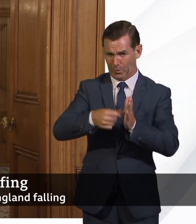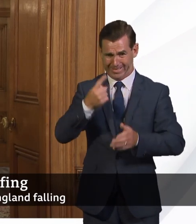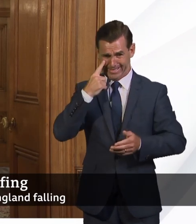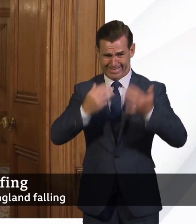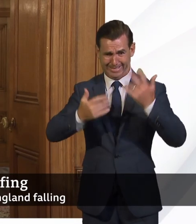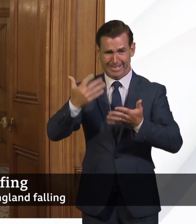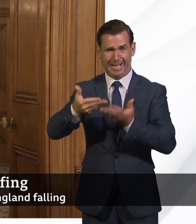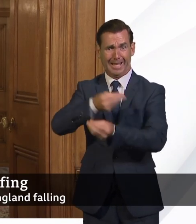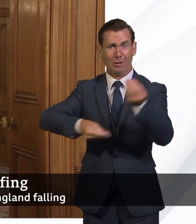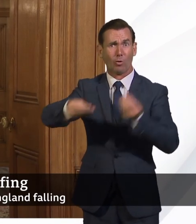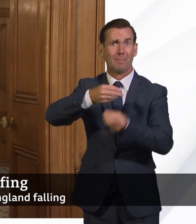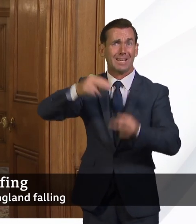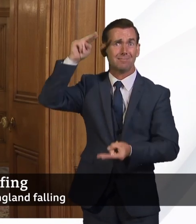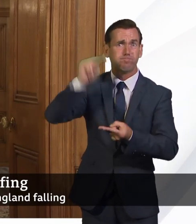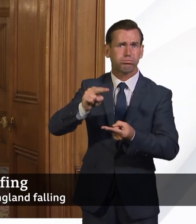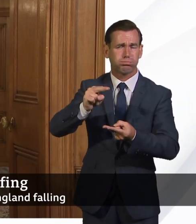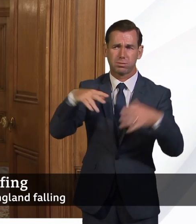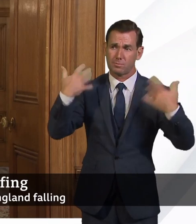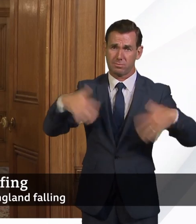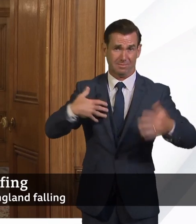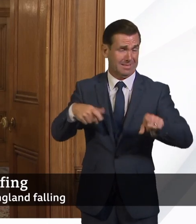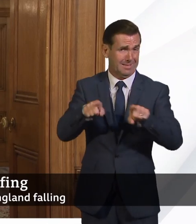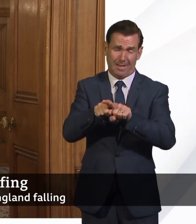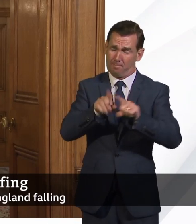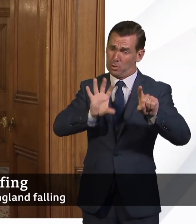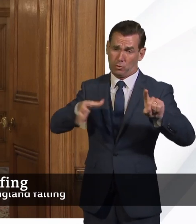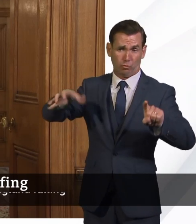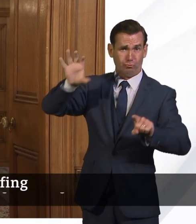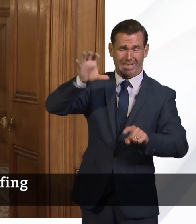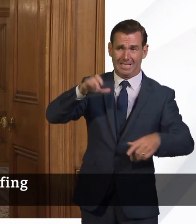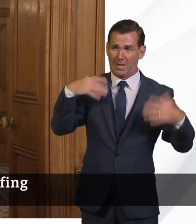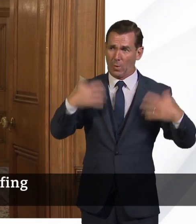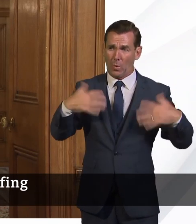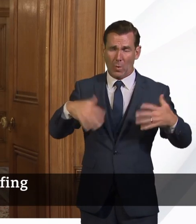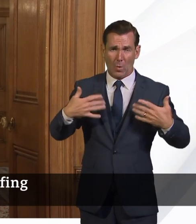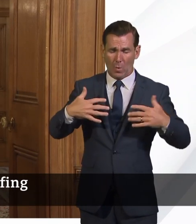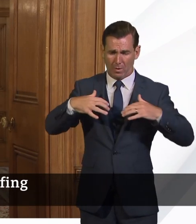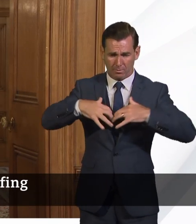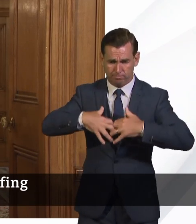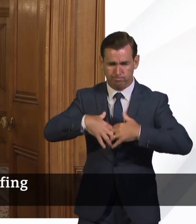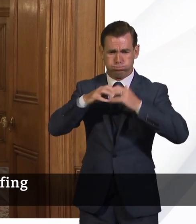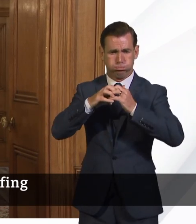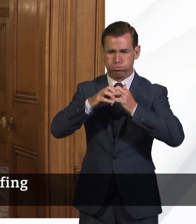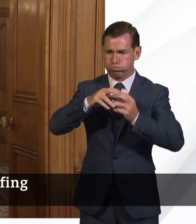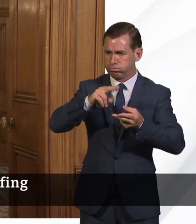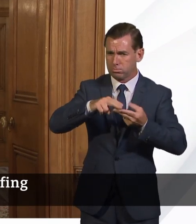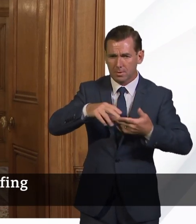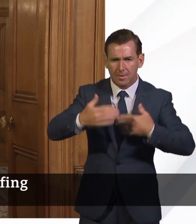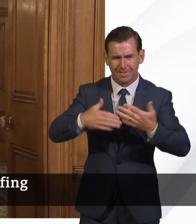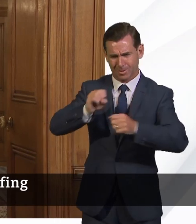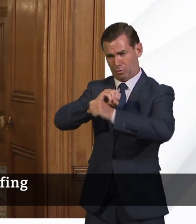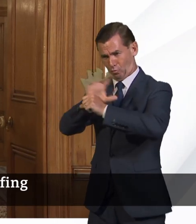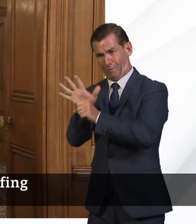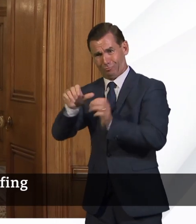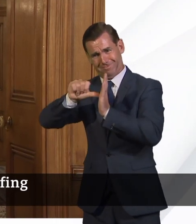recognize that in common with the rest of the world, we have an enormous battle on our hands, not only with the coronavirus and